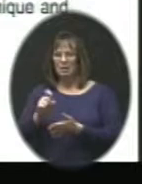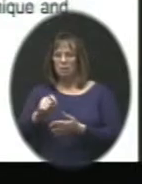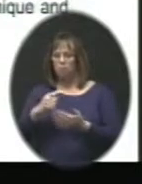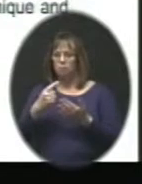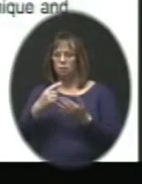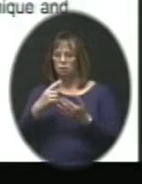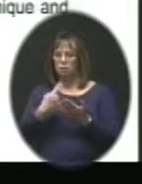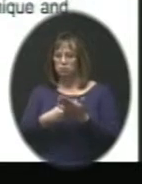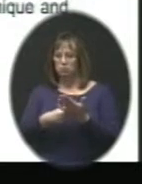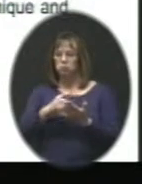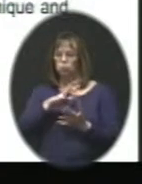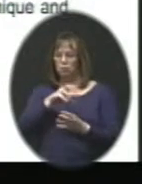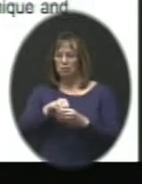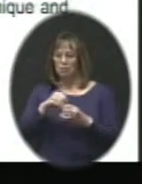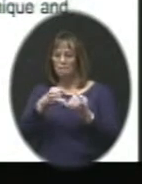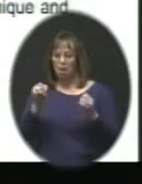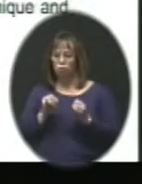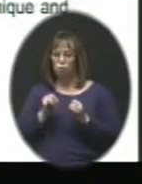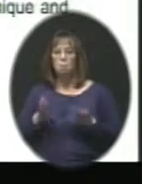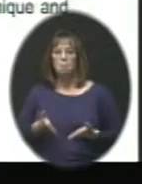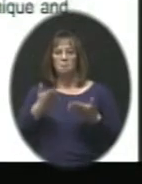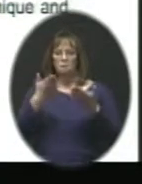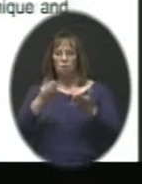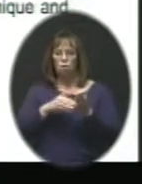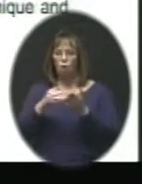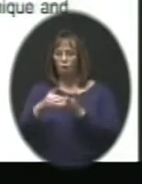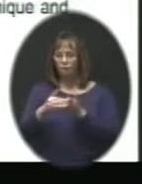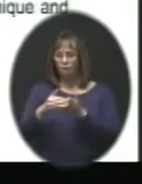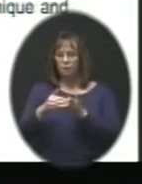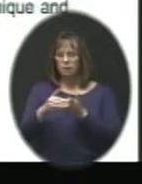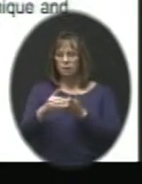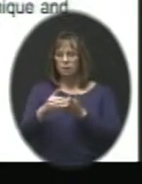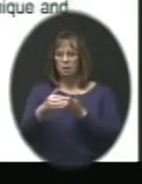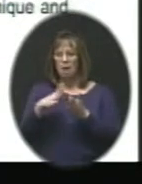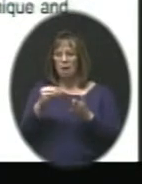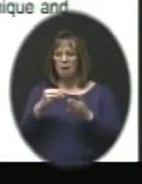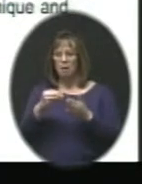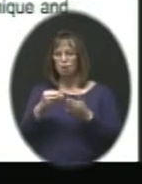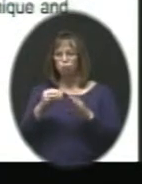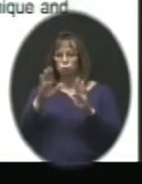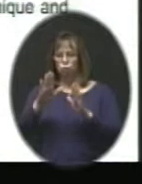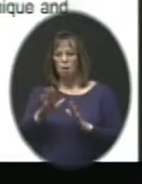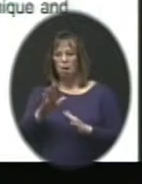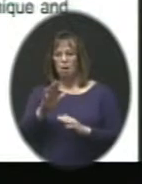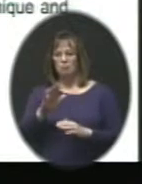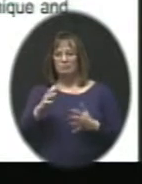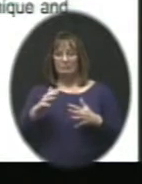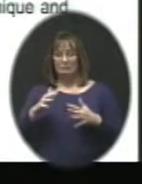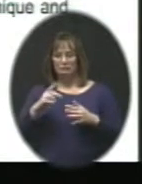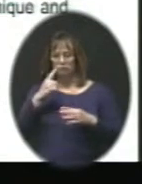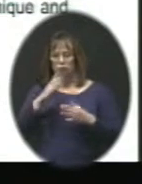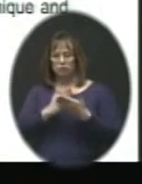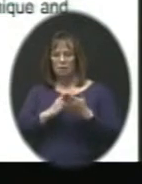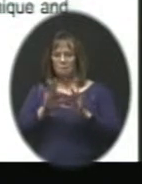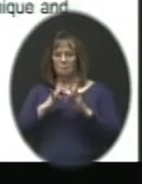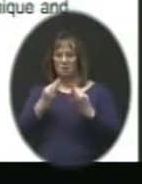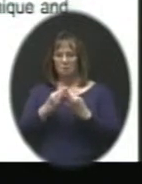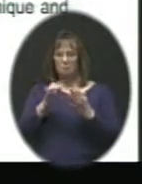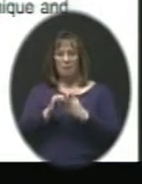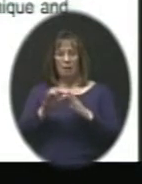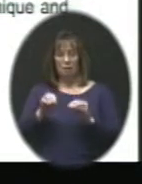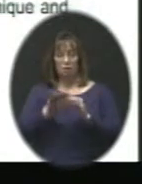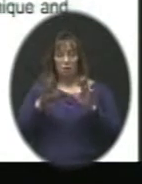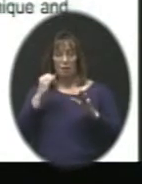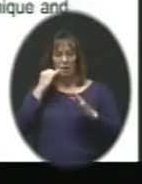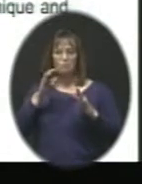boundary. We provided often, and it was a source of great angst for some families, clarification that in fact